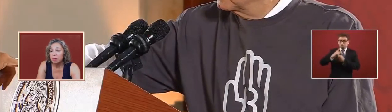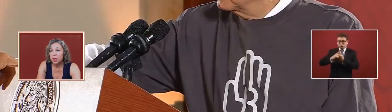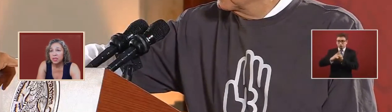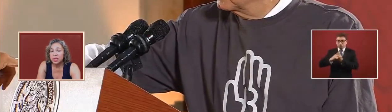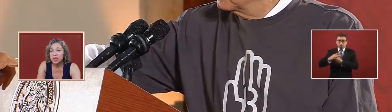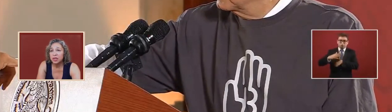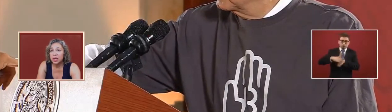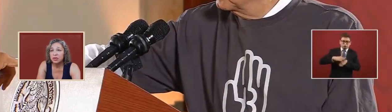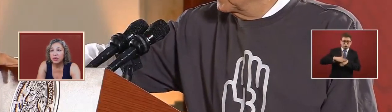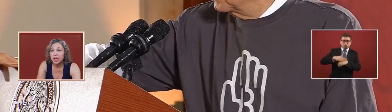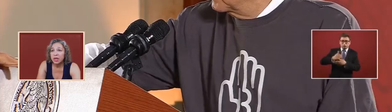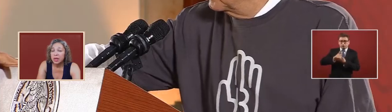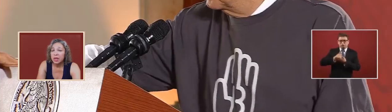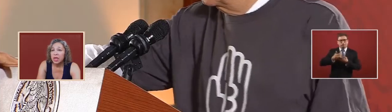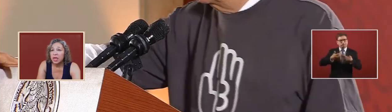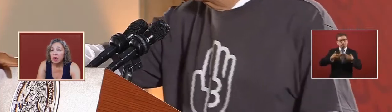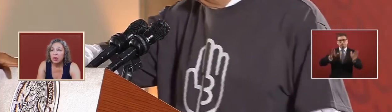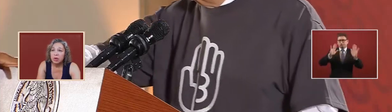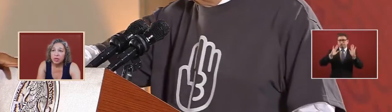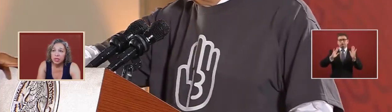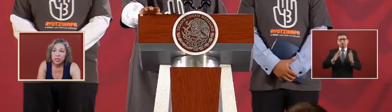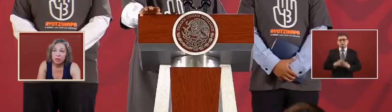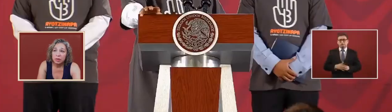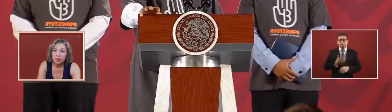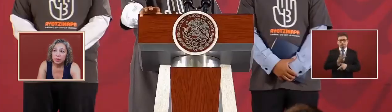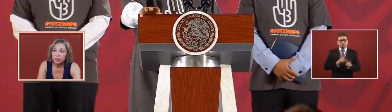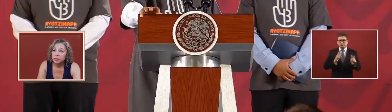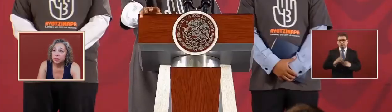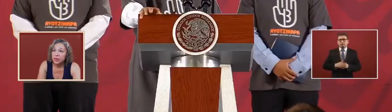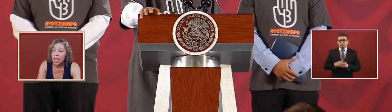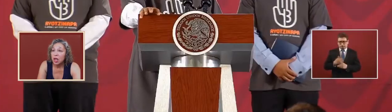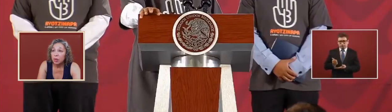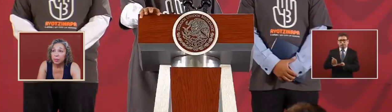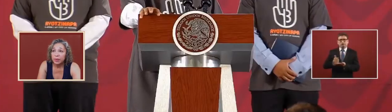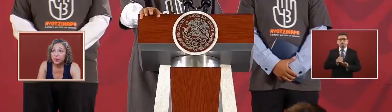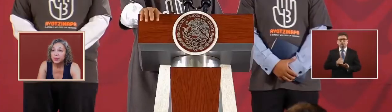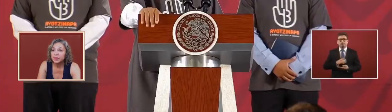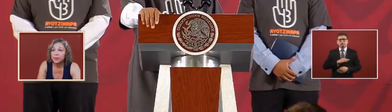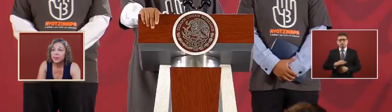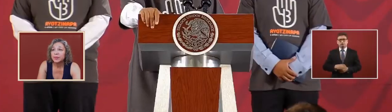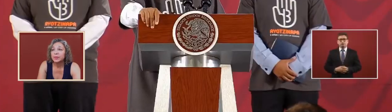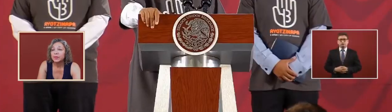door policy to the country creek in order to help